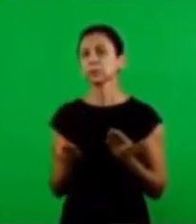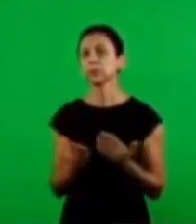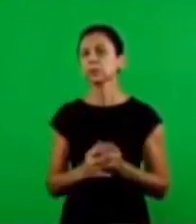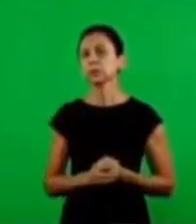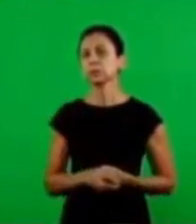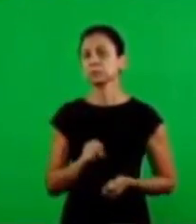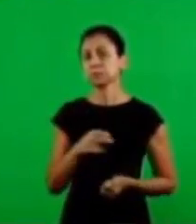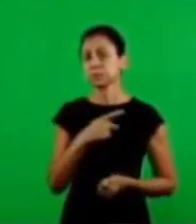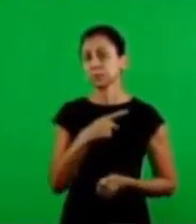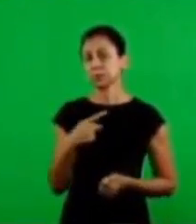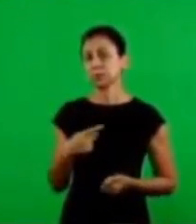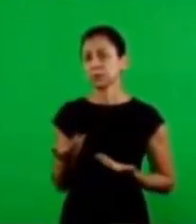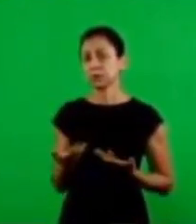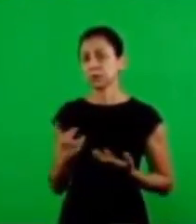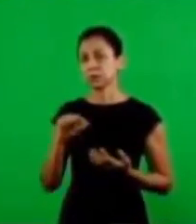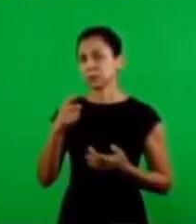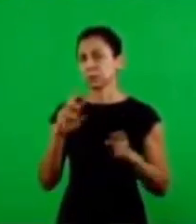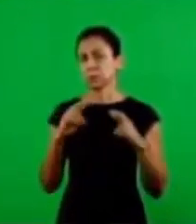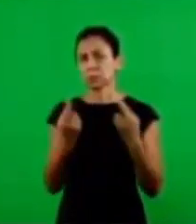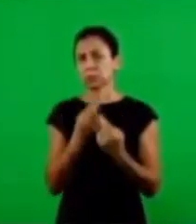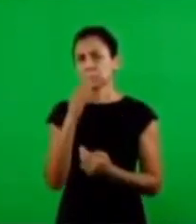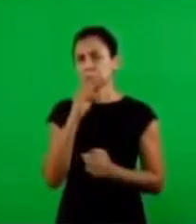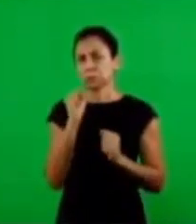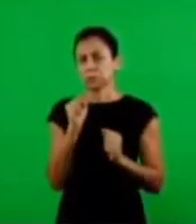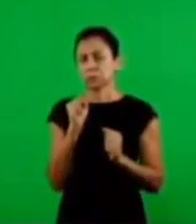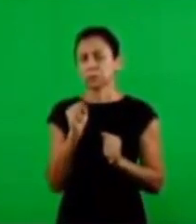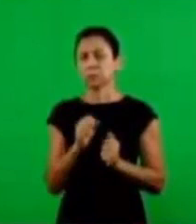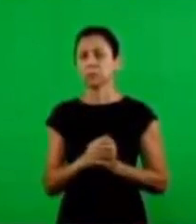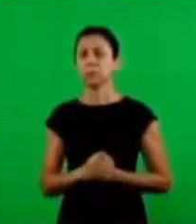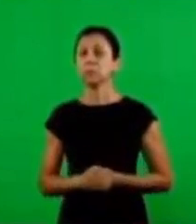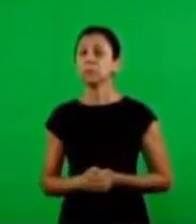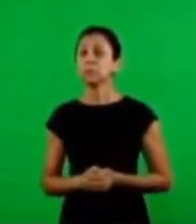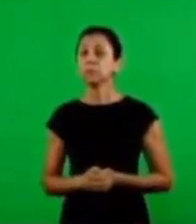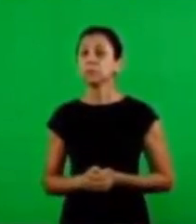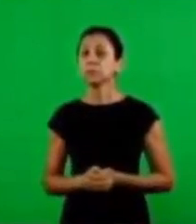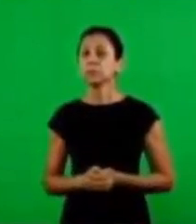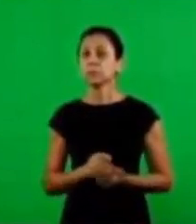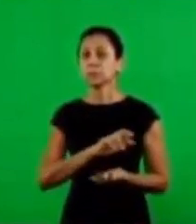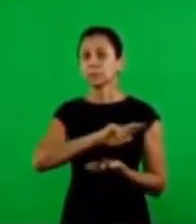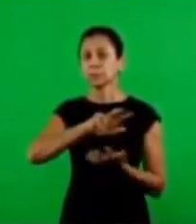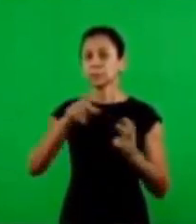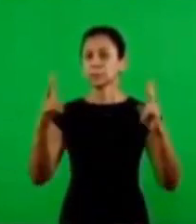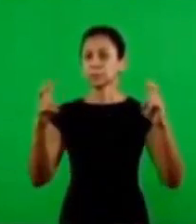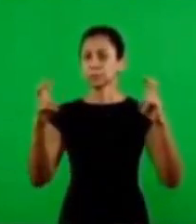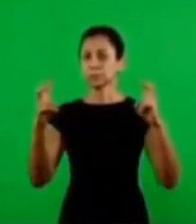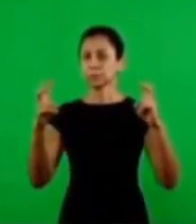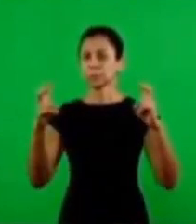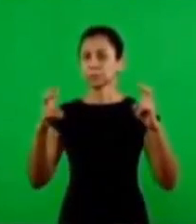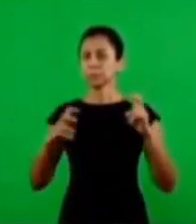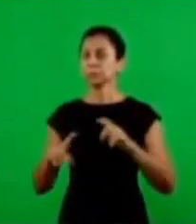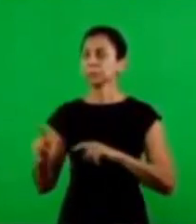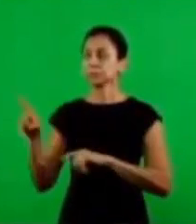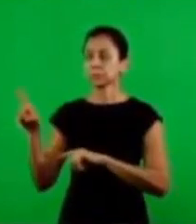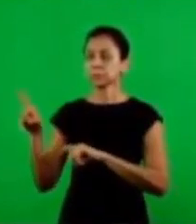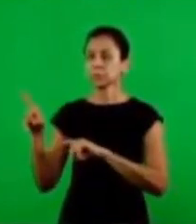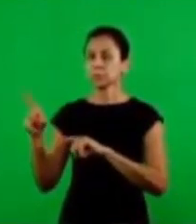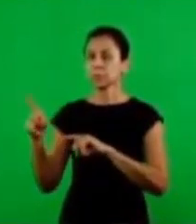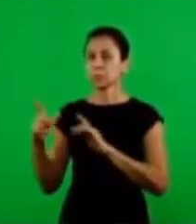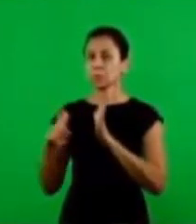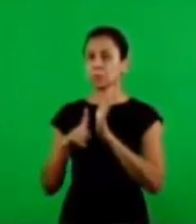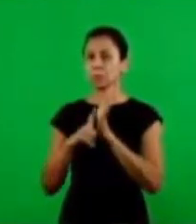to close it now if the pastor wants later on have a meeting with the bread so the subject here